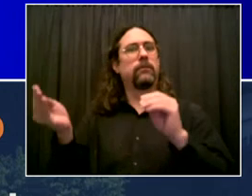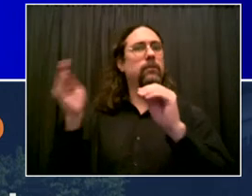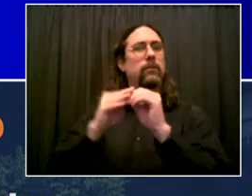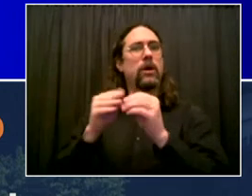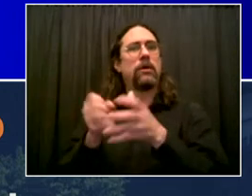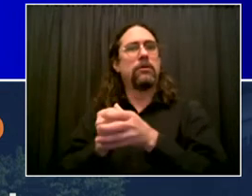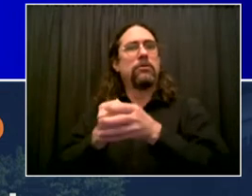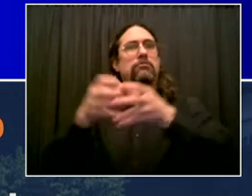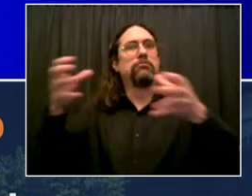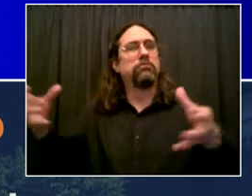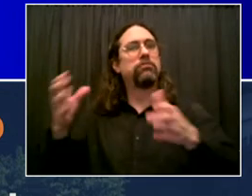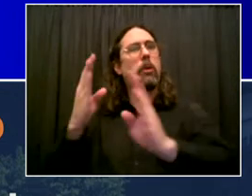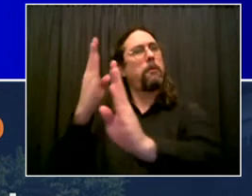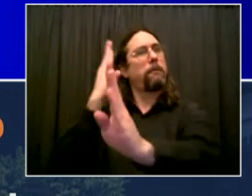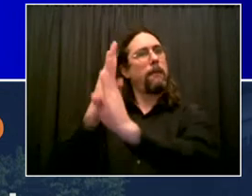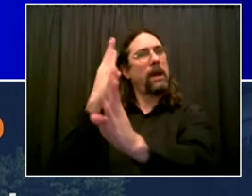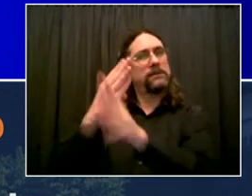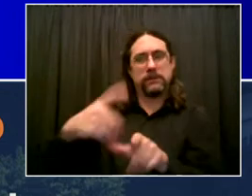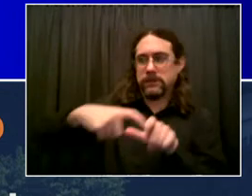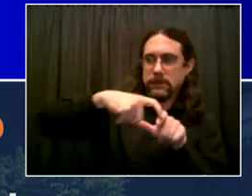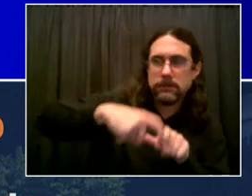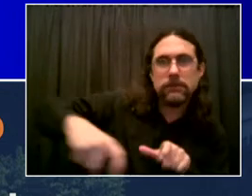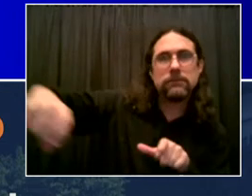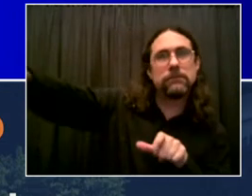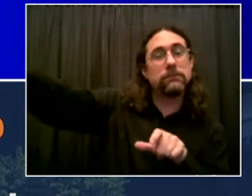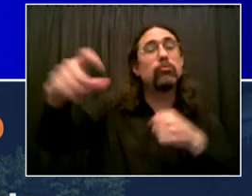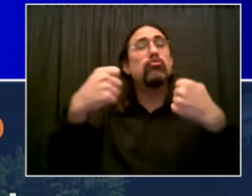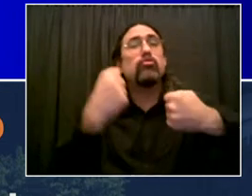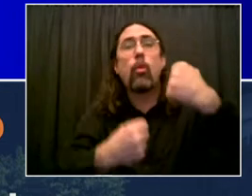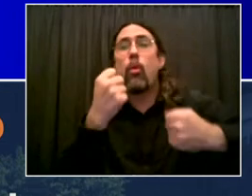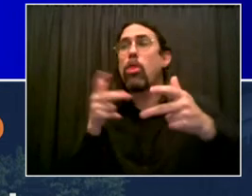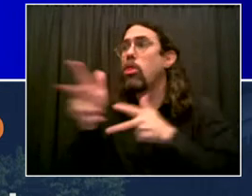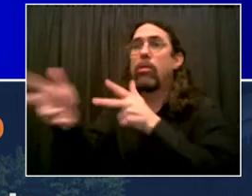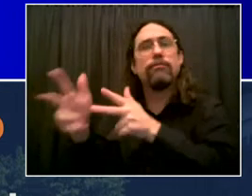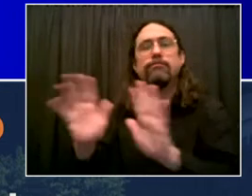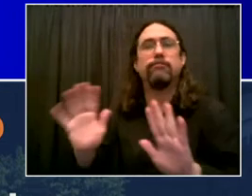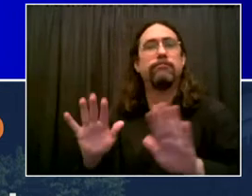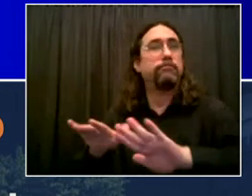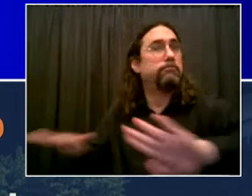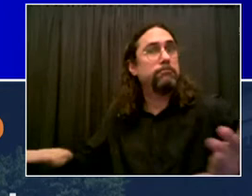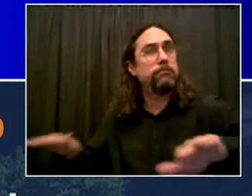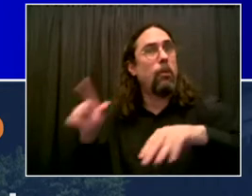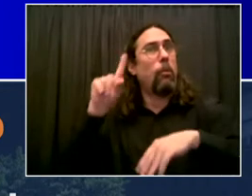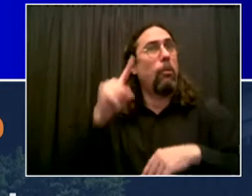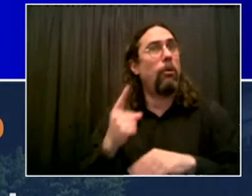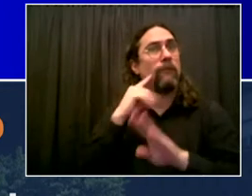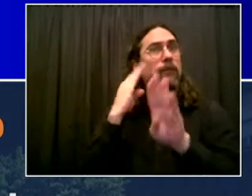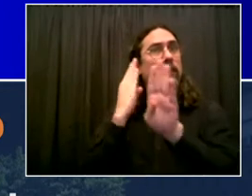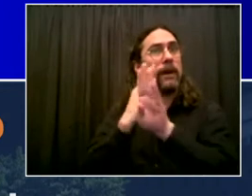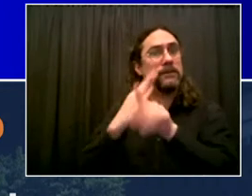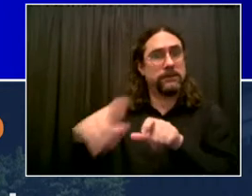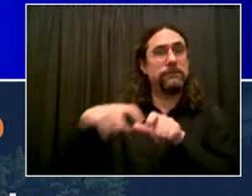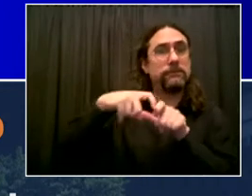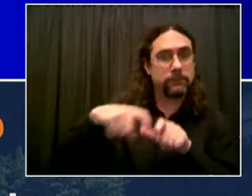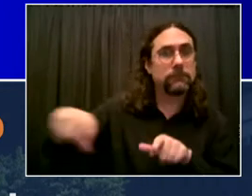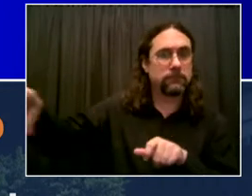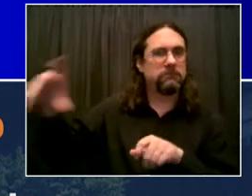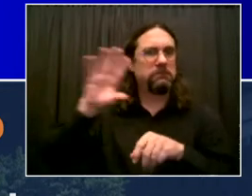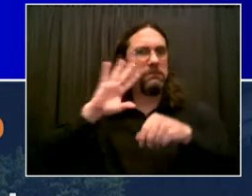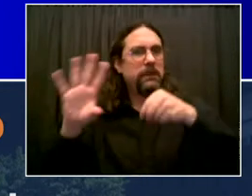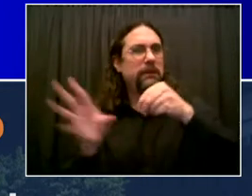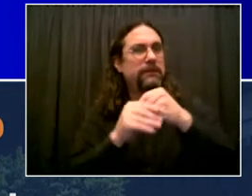serve a million riders on a daily basis. This is why we really do need to talk about buses more. The sheer numbers are staggering.